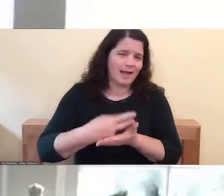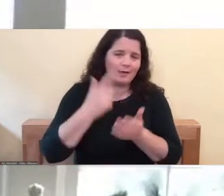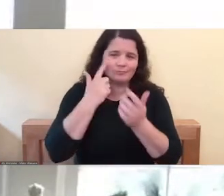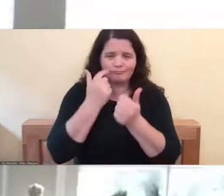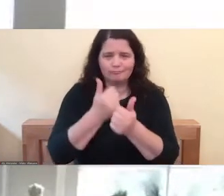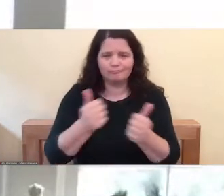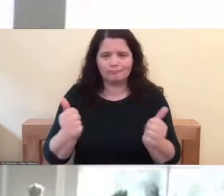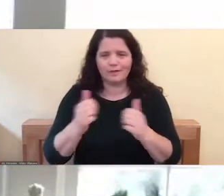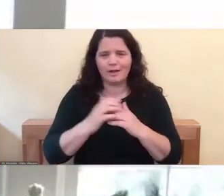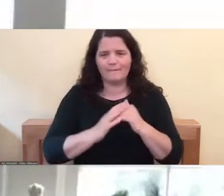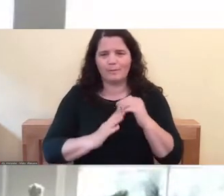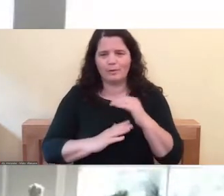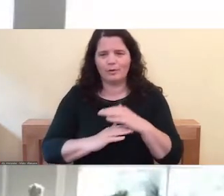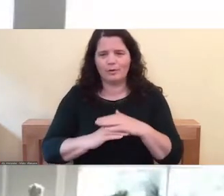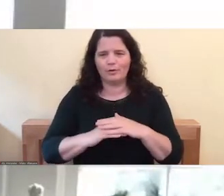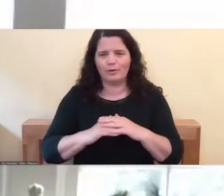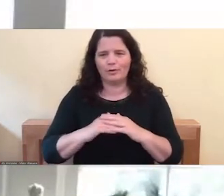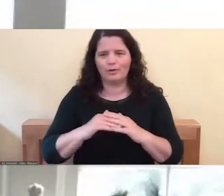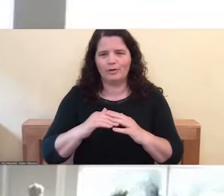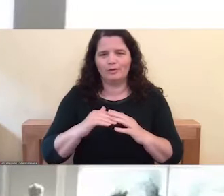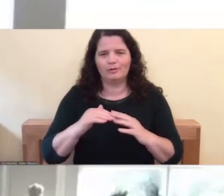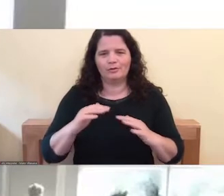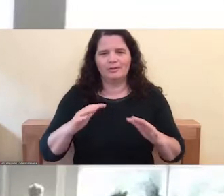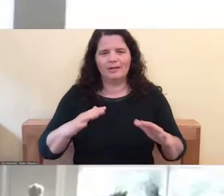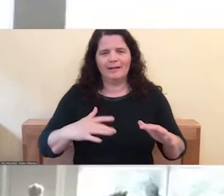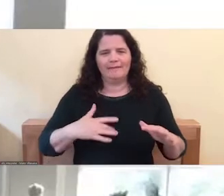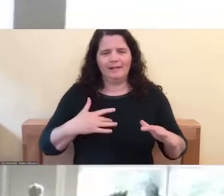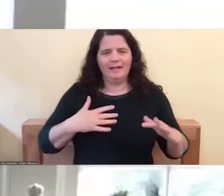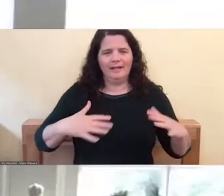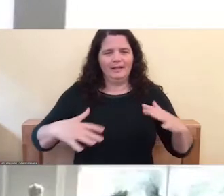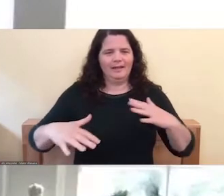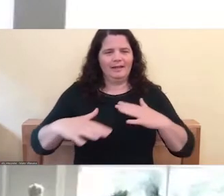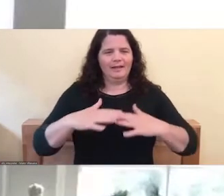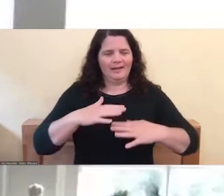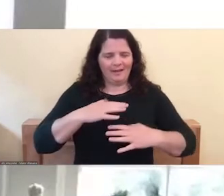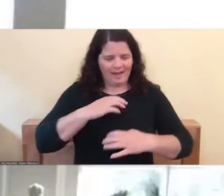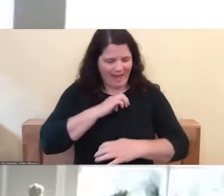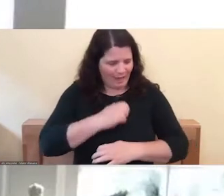Just feeling the energy and aliveness in the body.